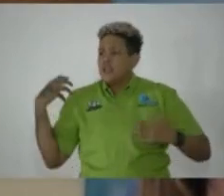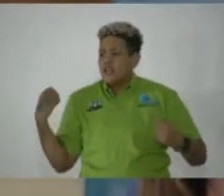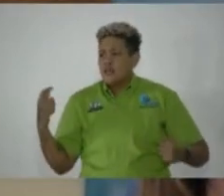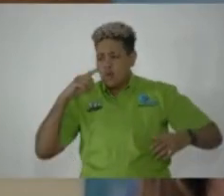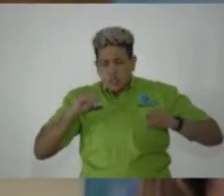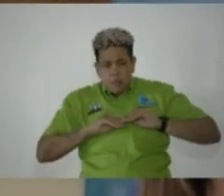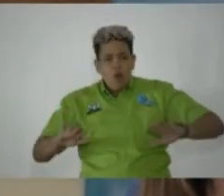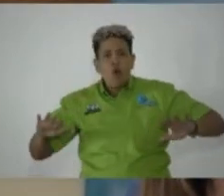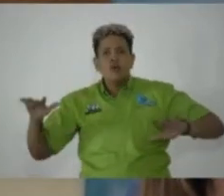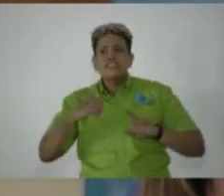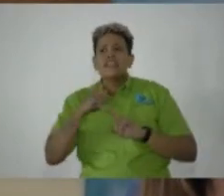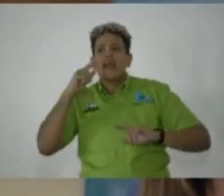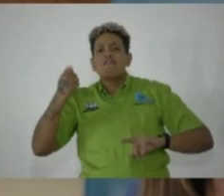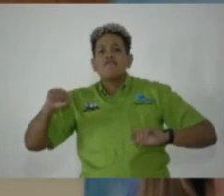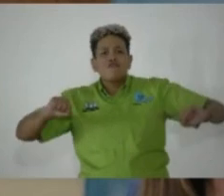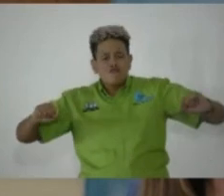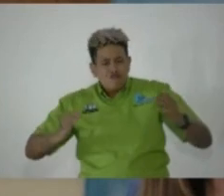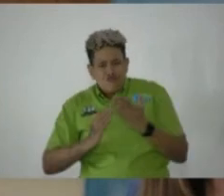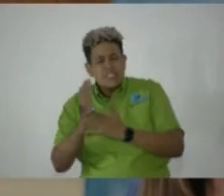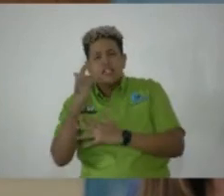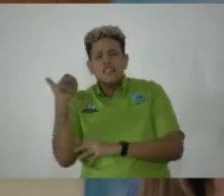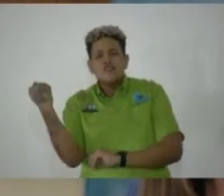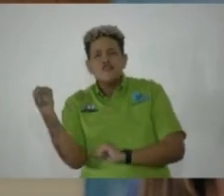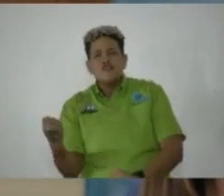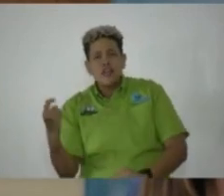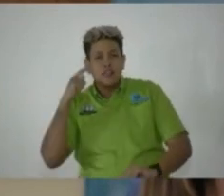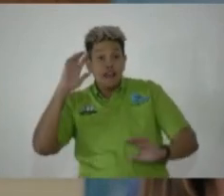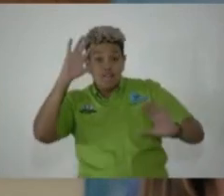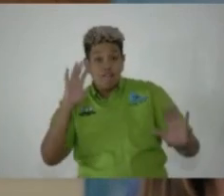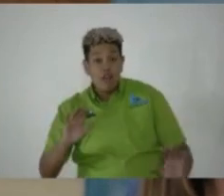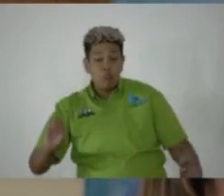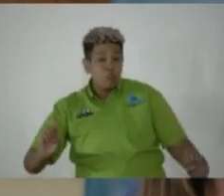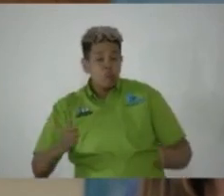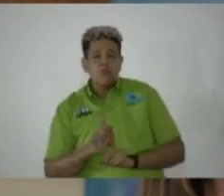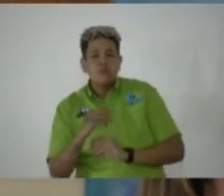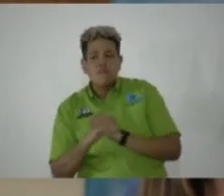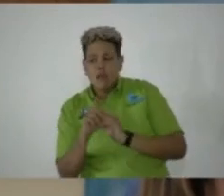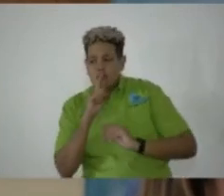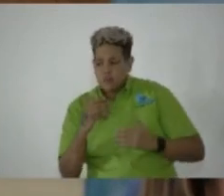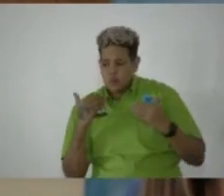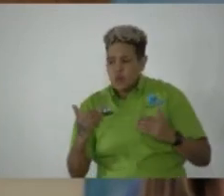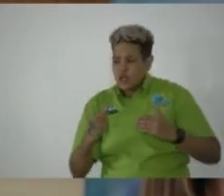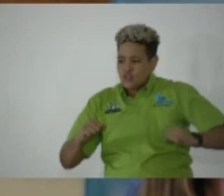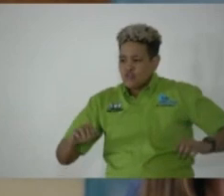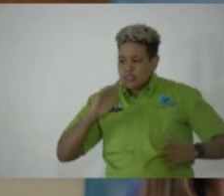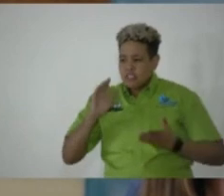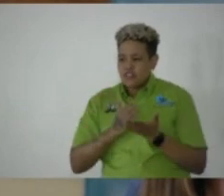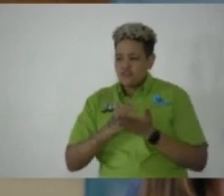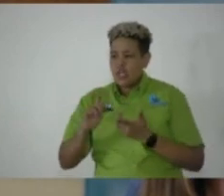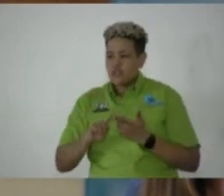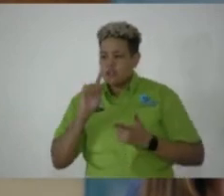platform of resilience, strength and fearlessness, they were able to resist, renounce and